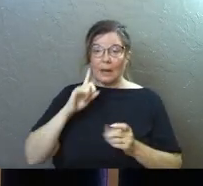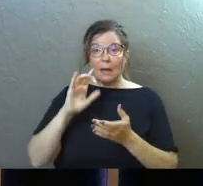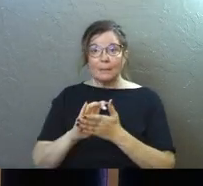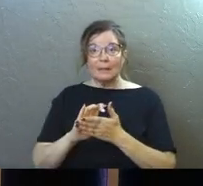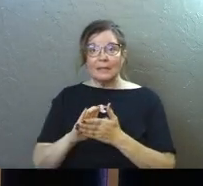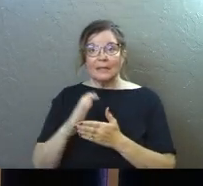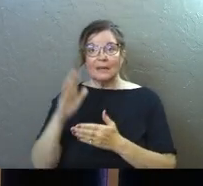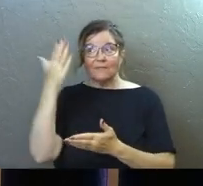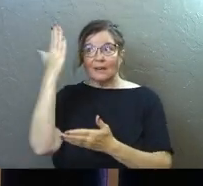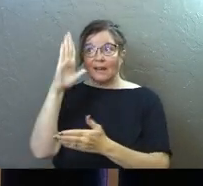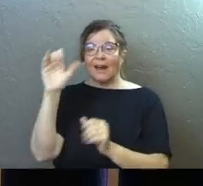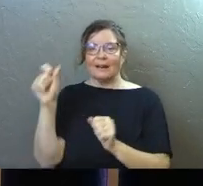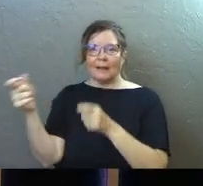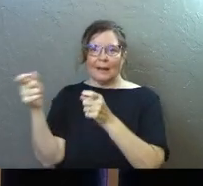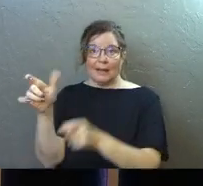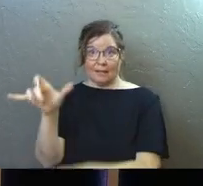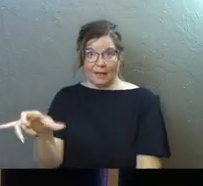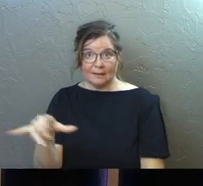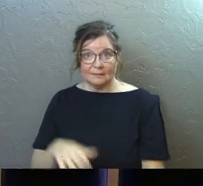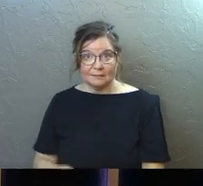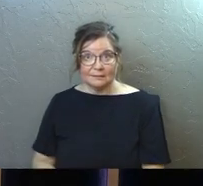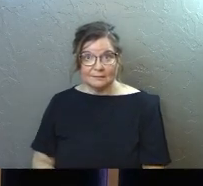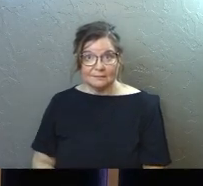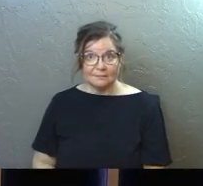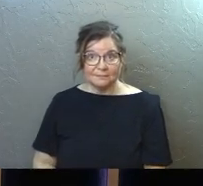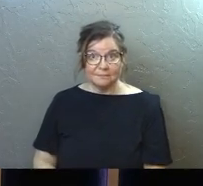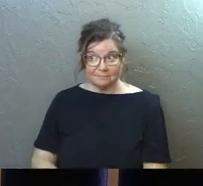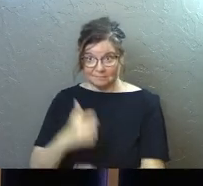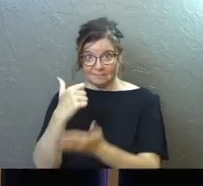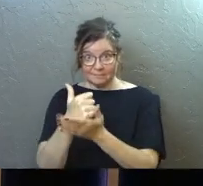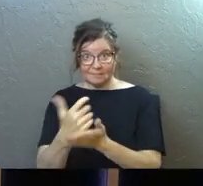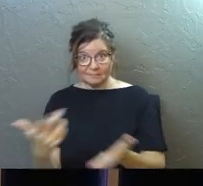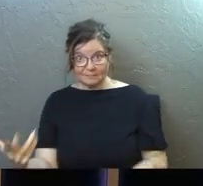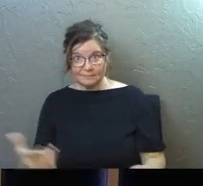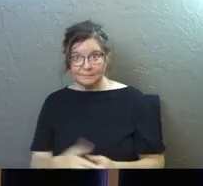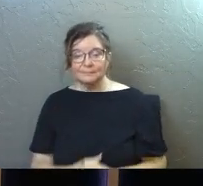can handle it. Amen? God can handle it.